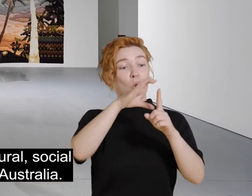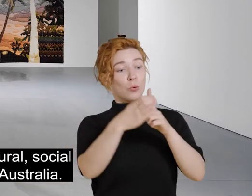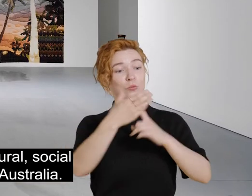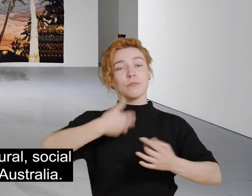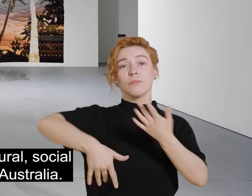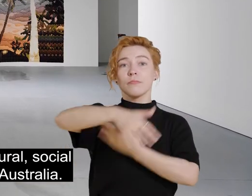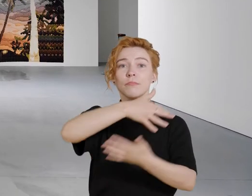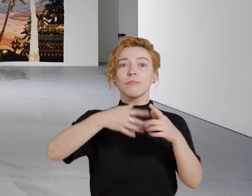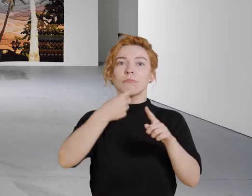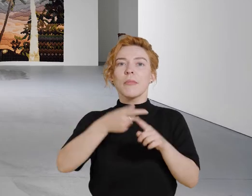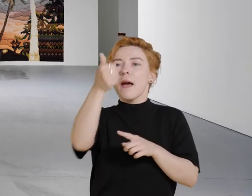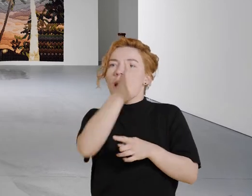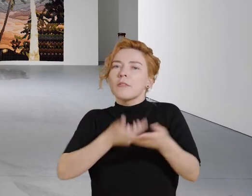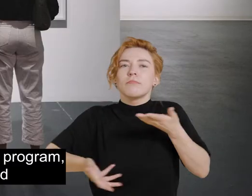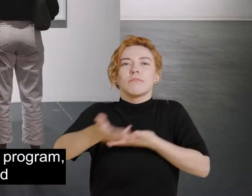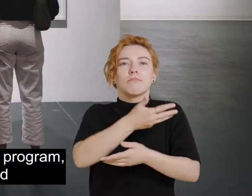Australia.